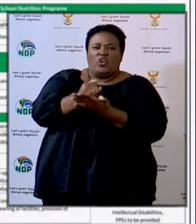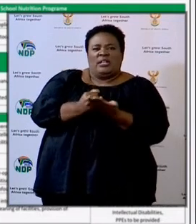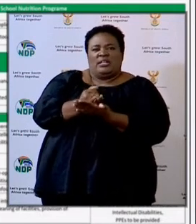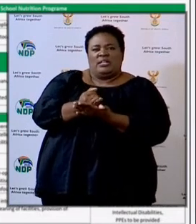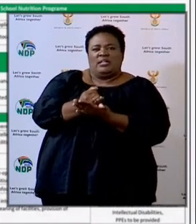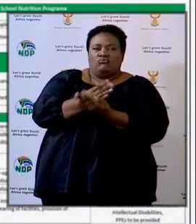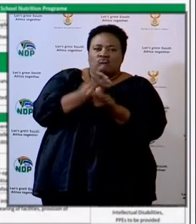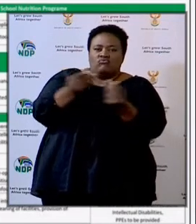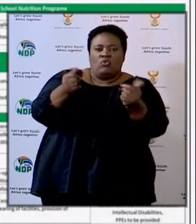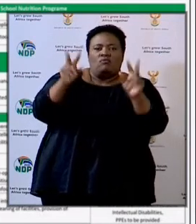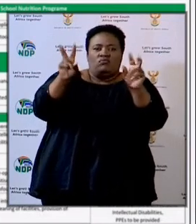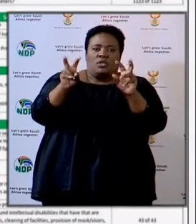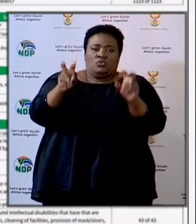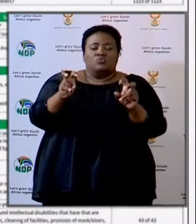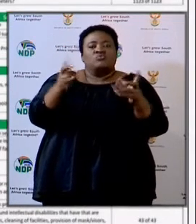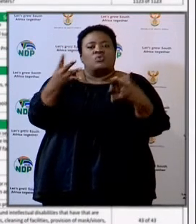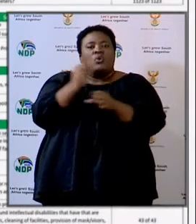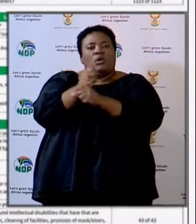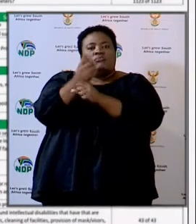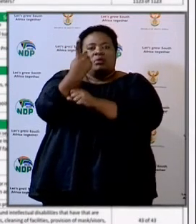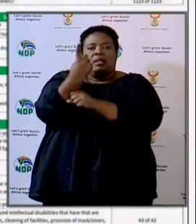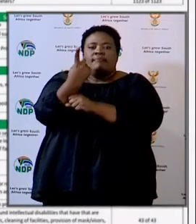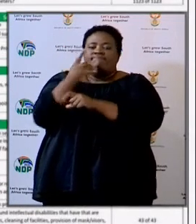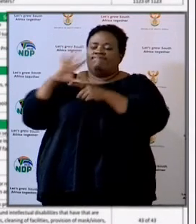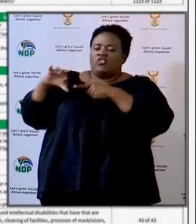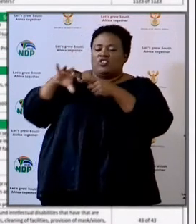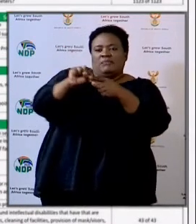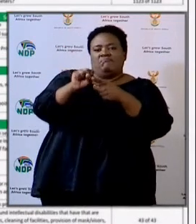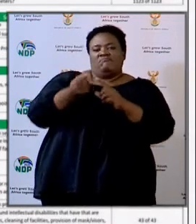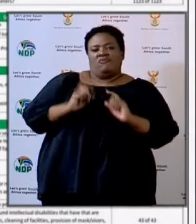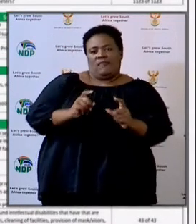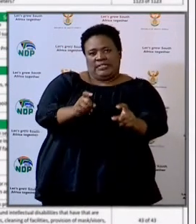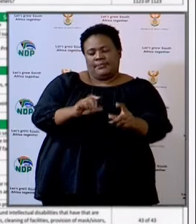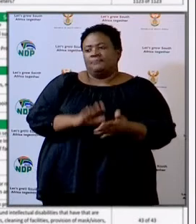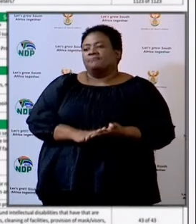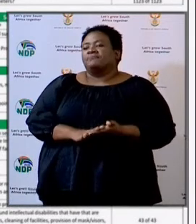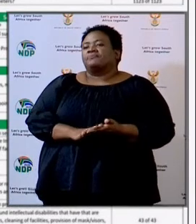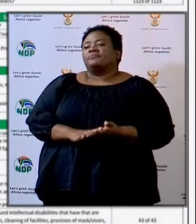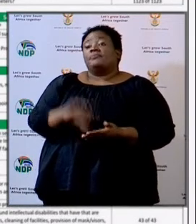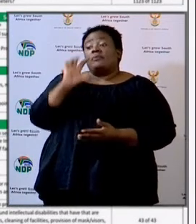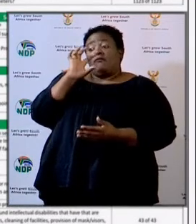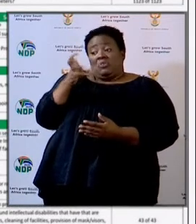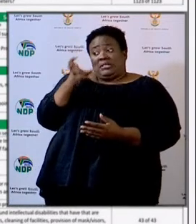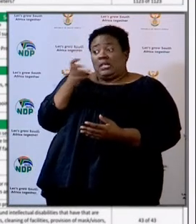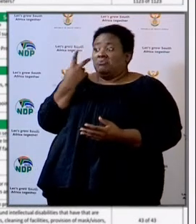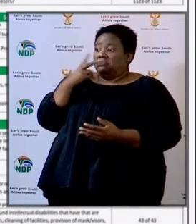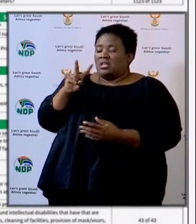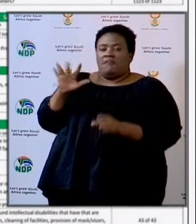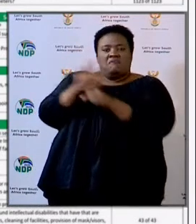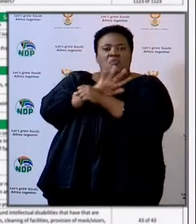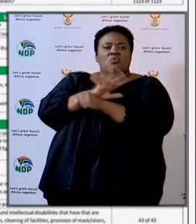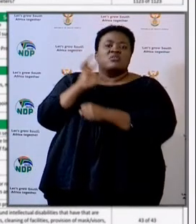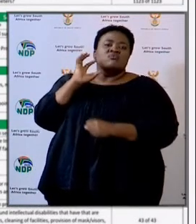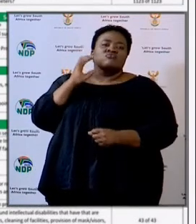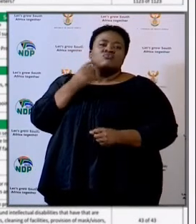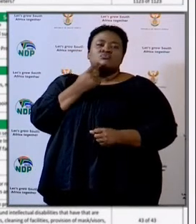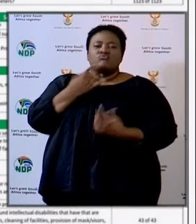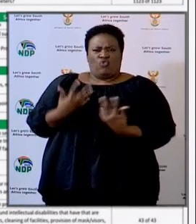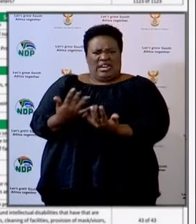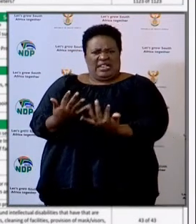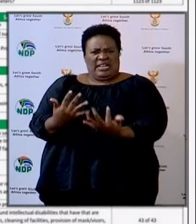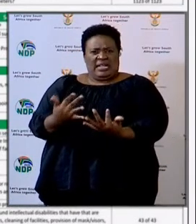time, and therefore Gauteng was able to catch up with the rest. Free state, free you can see, green all the way.